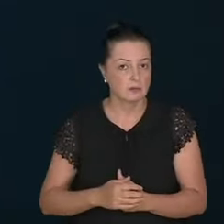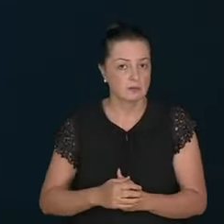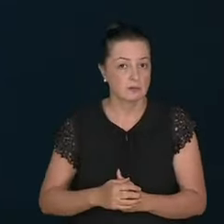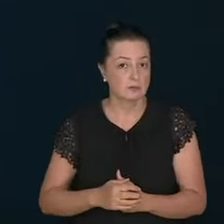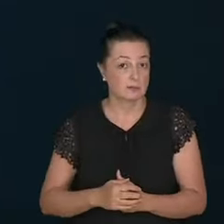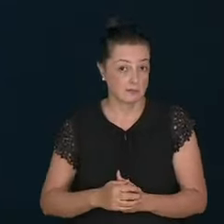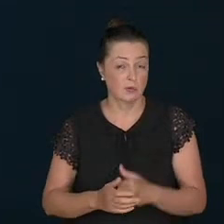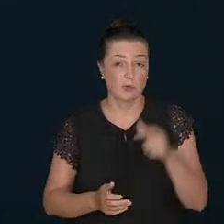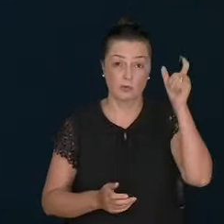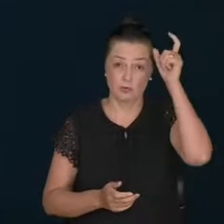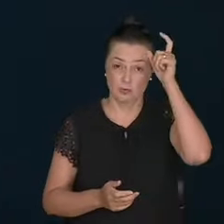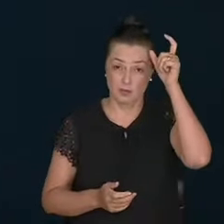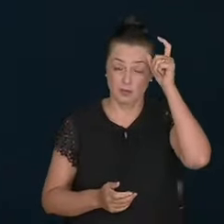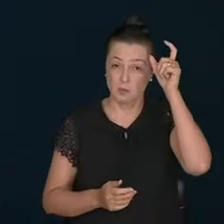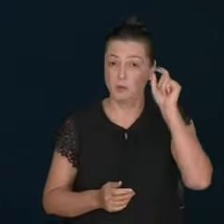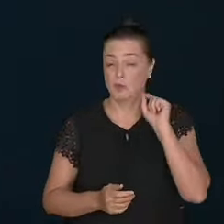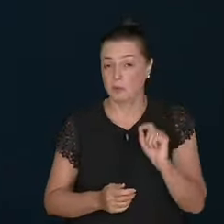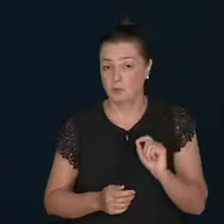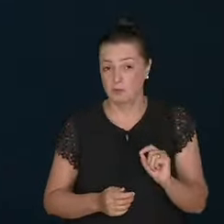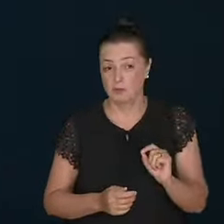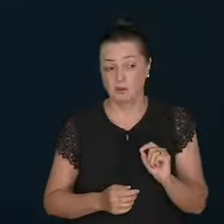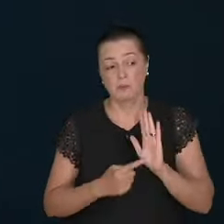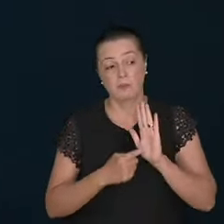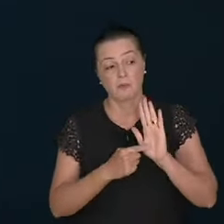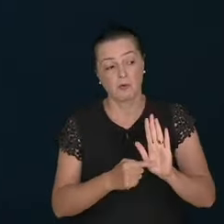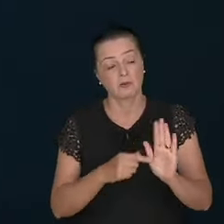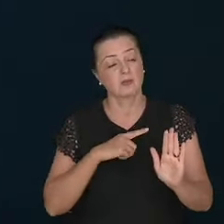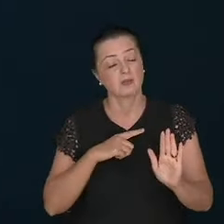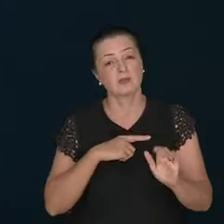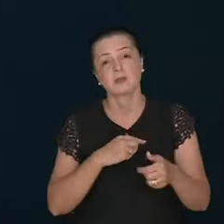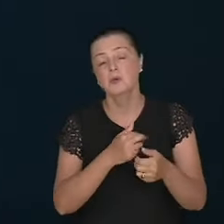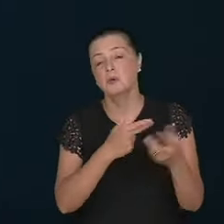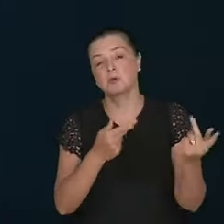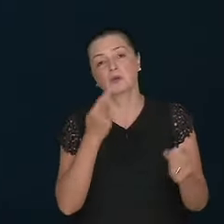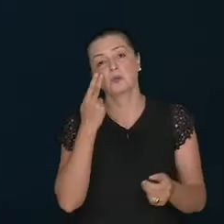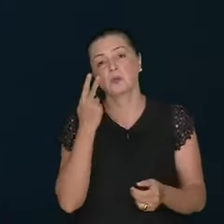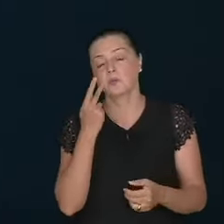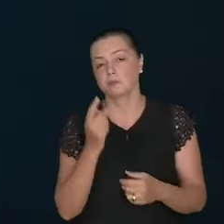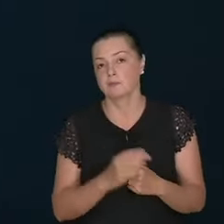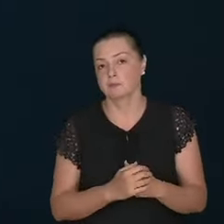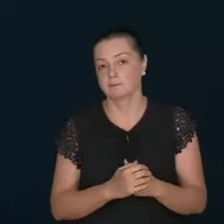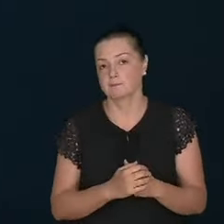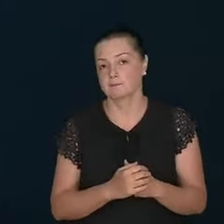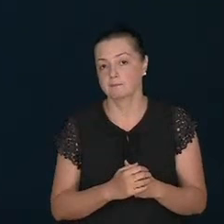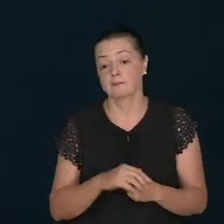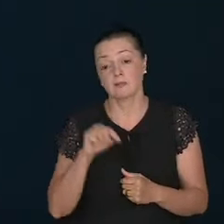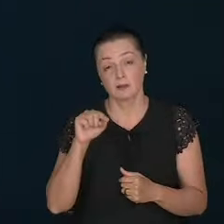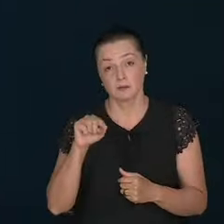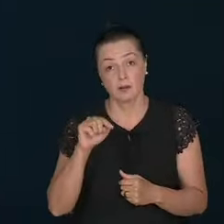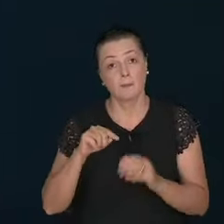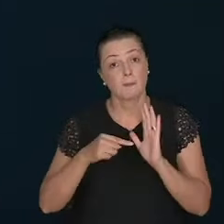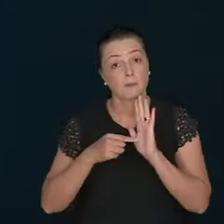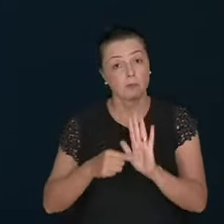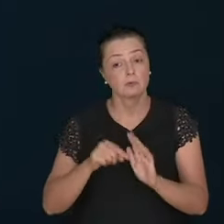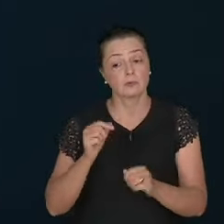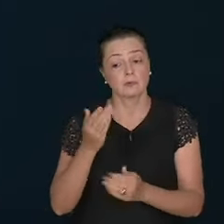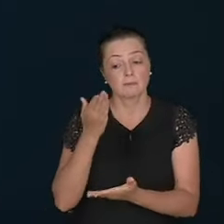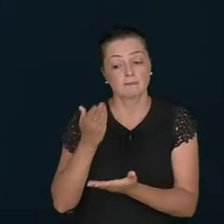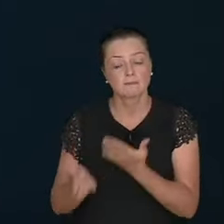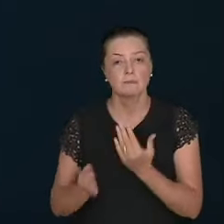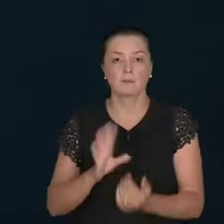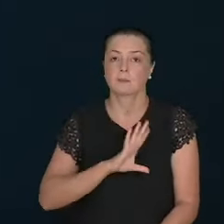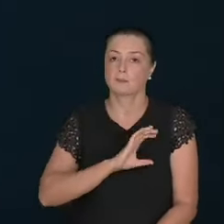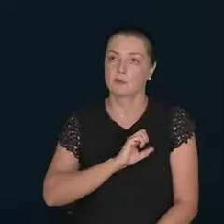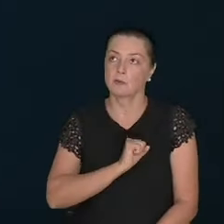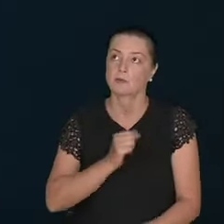Unacceptable. Today. He makes it. As normal. He can. Make normalize. Those. Absurd things. So. This points. To